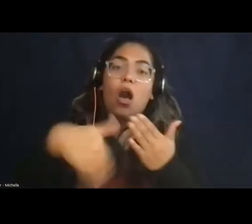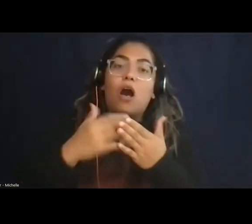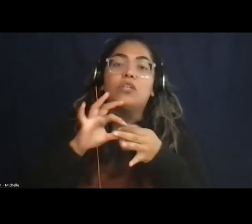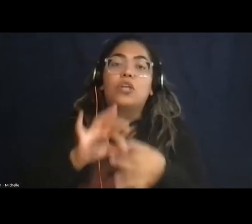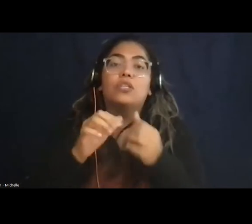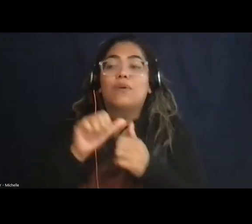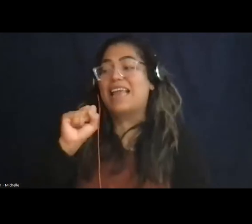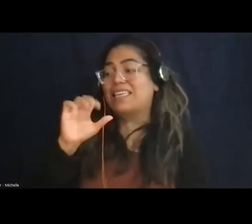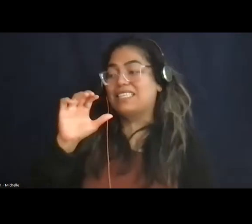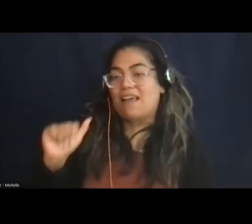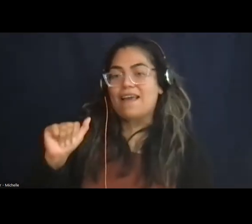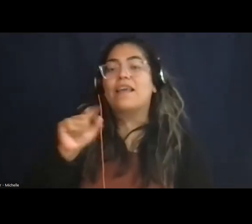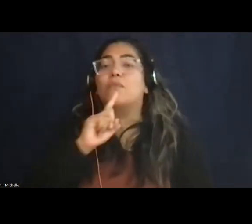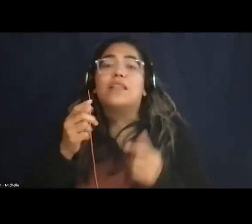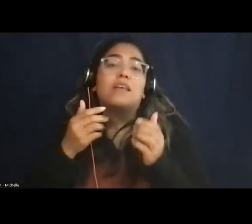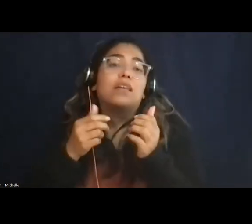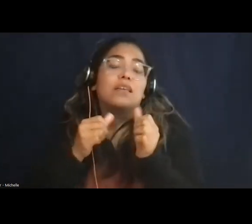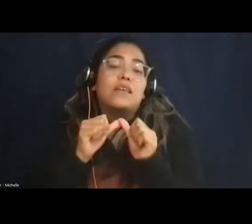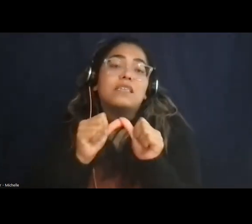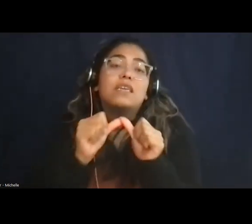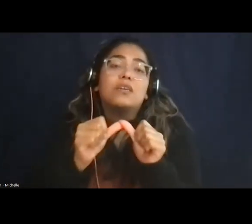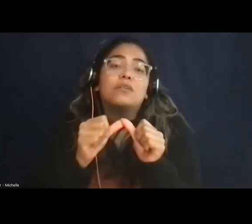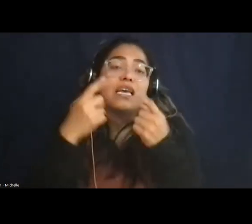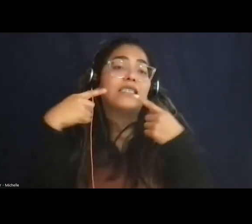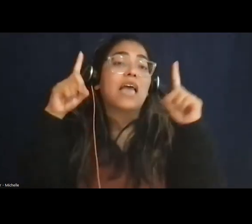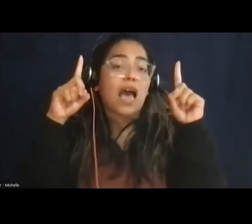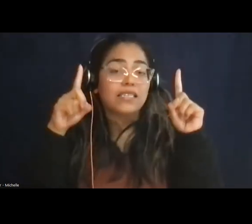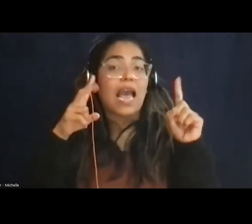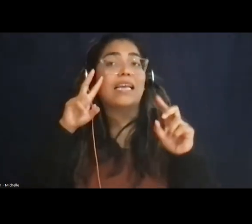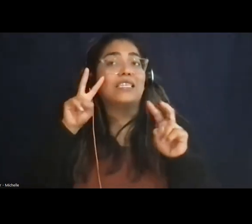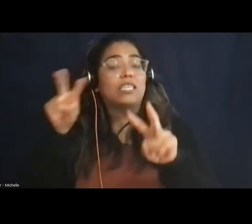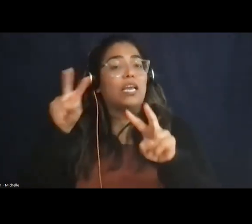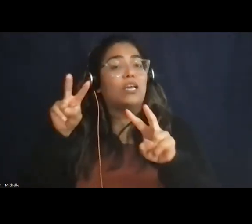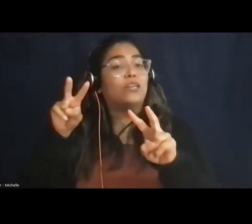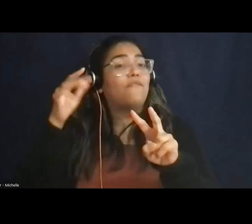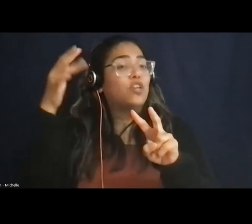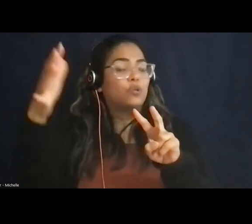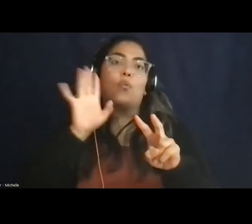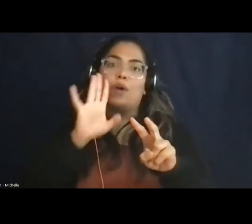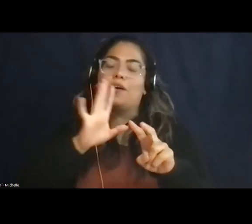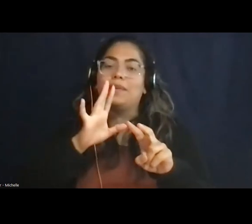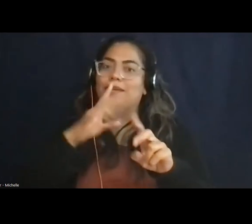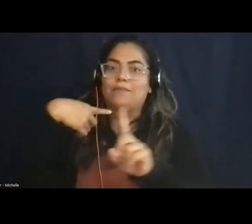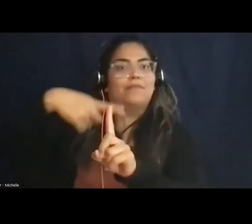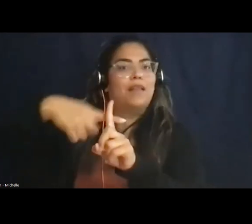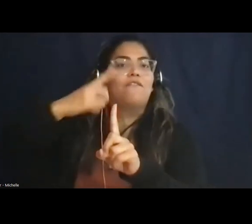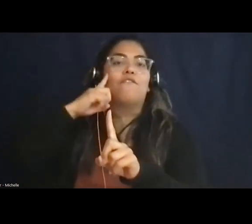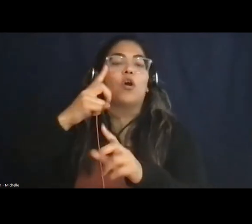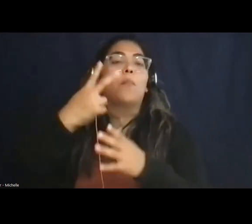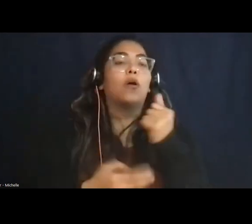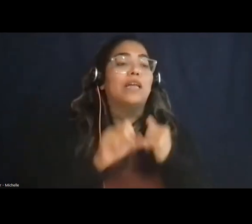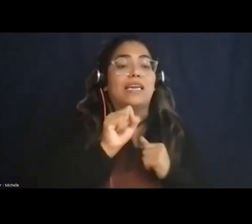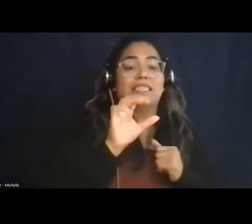and continued success, and I see the future as being extremely bright for both the Student Conservation